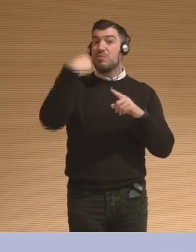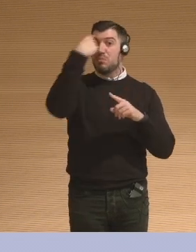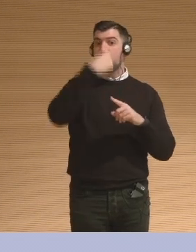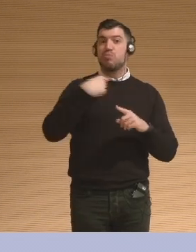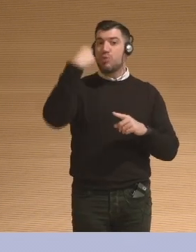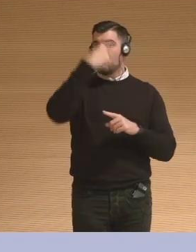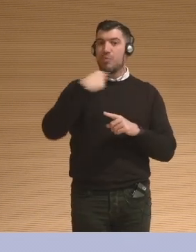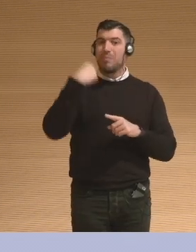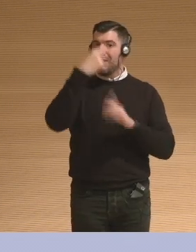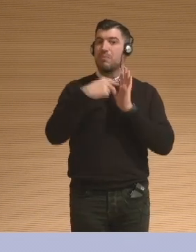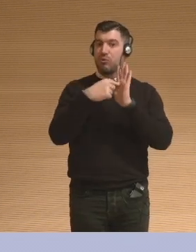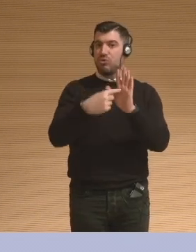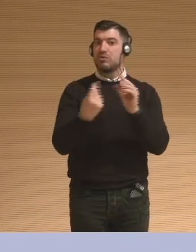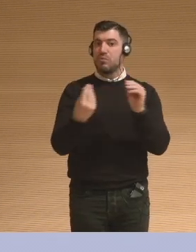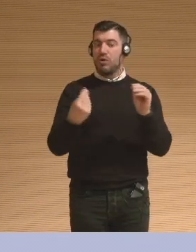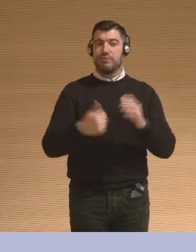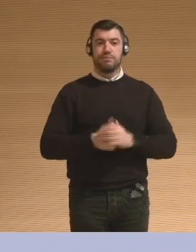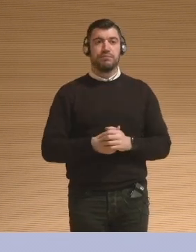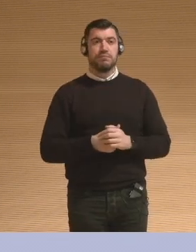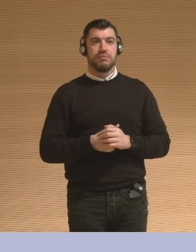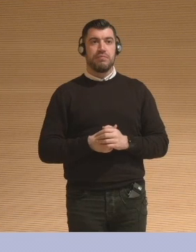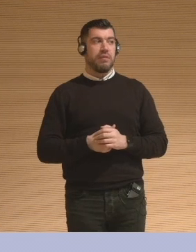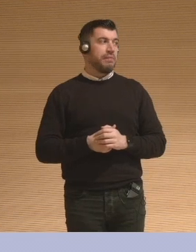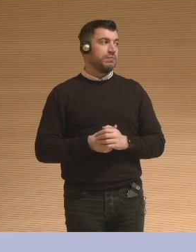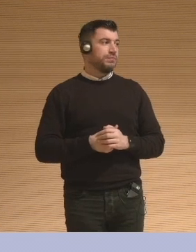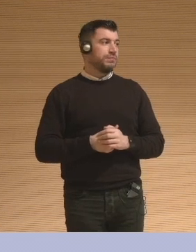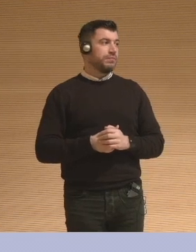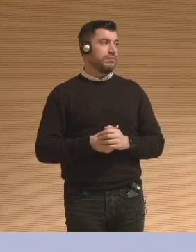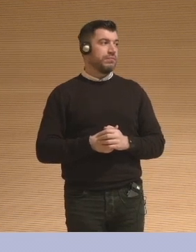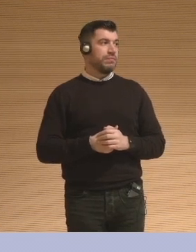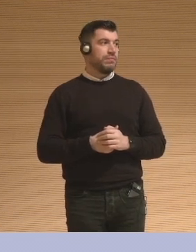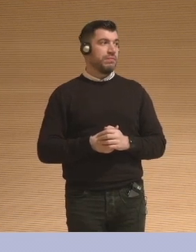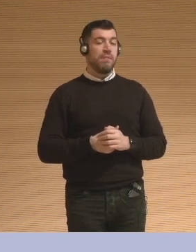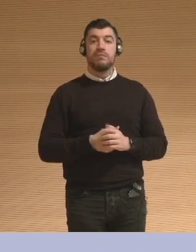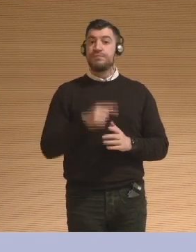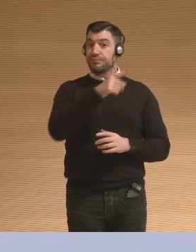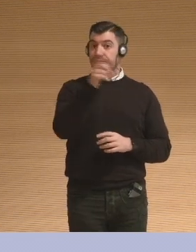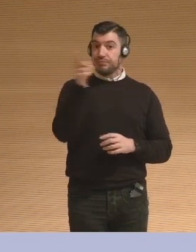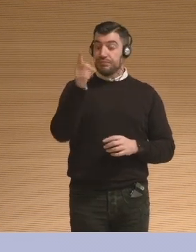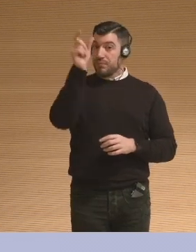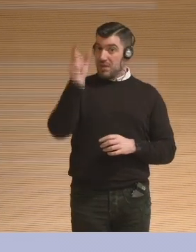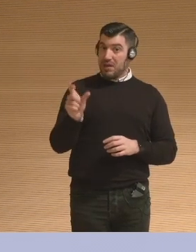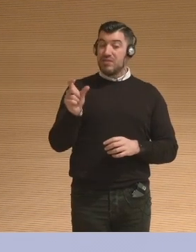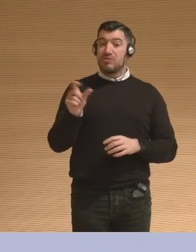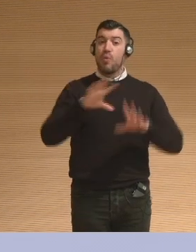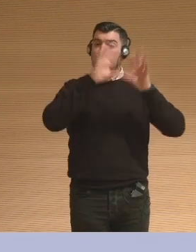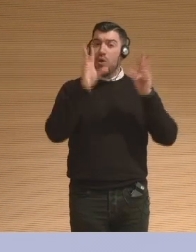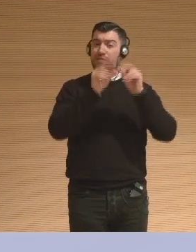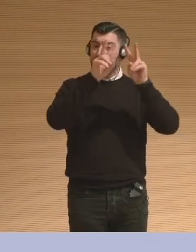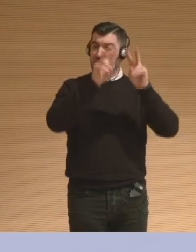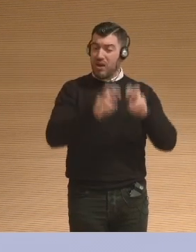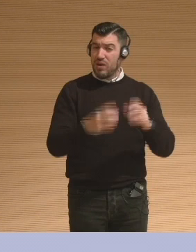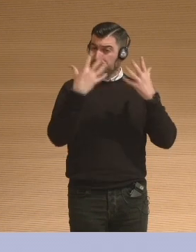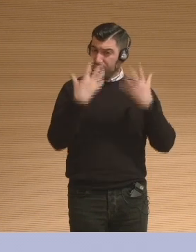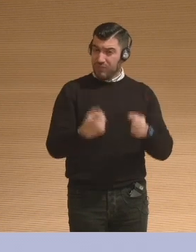you codified all this research? I think you wrote a book about